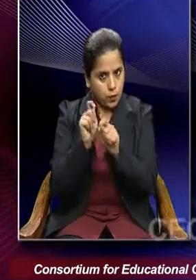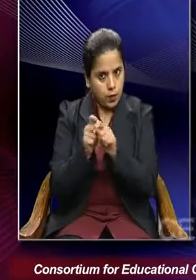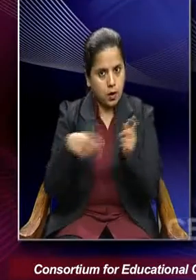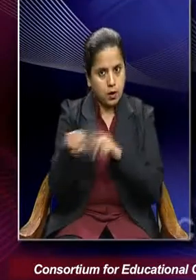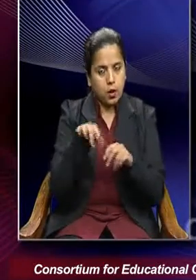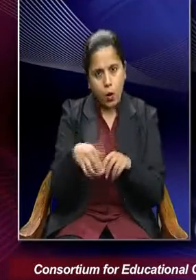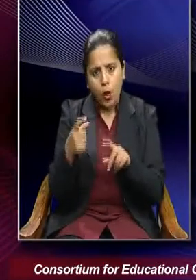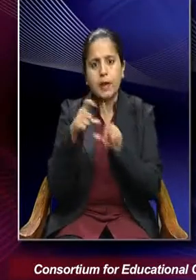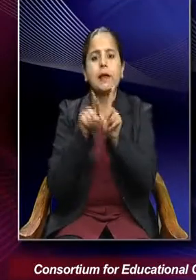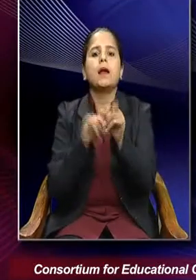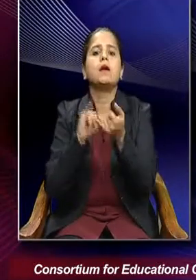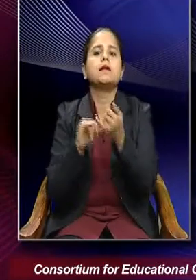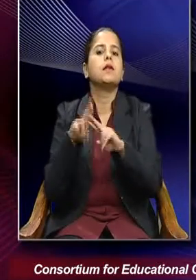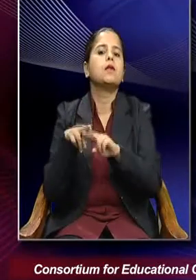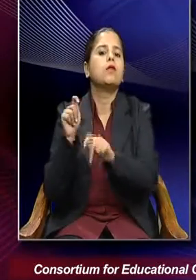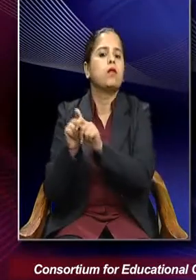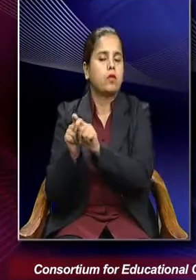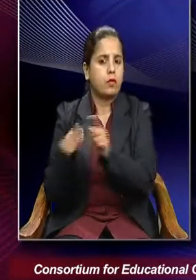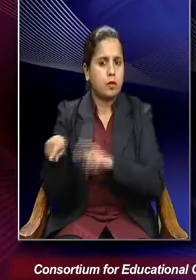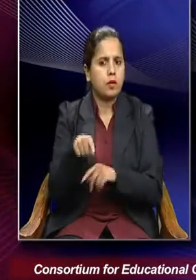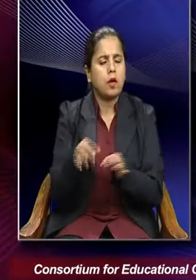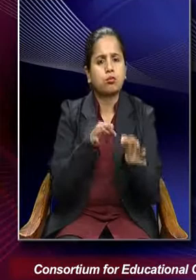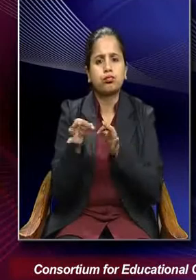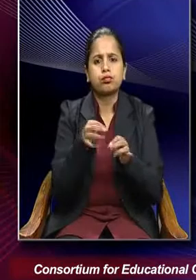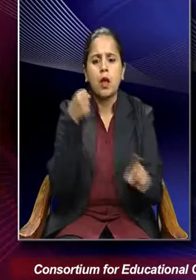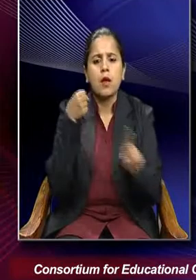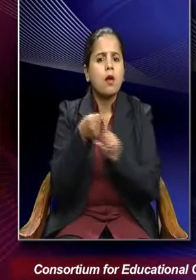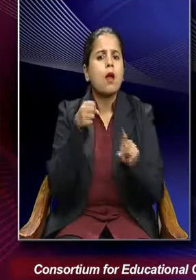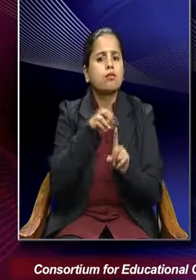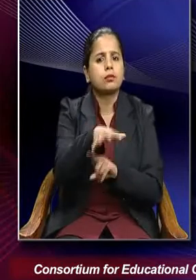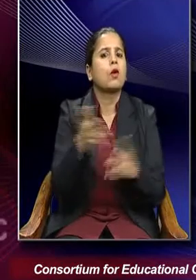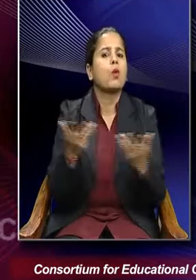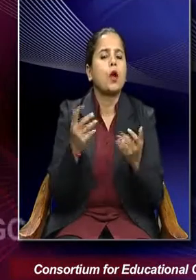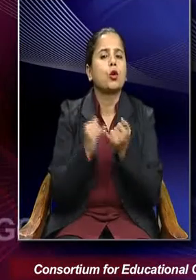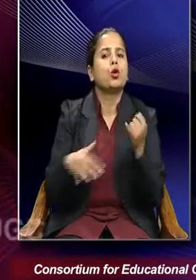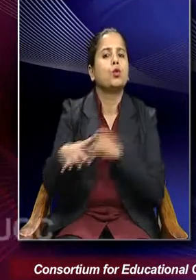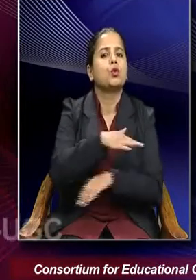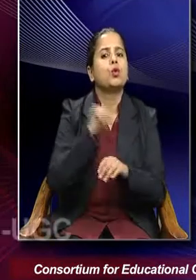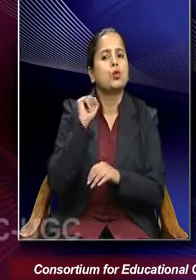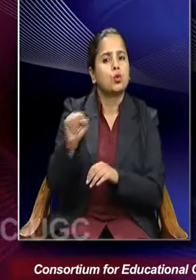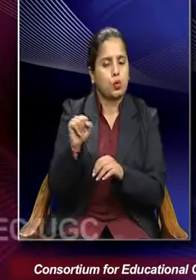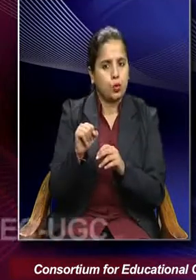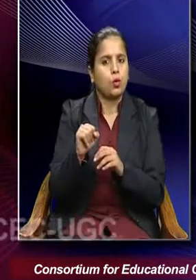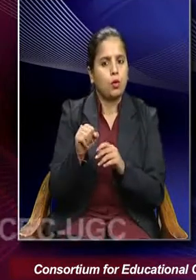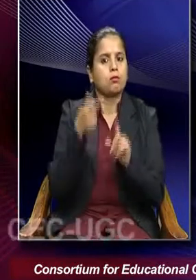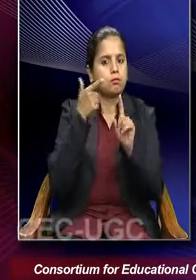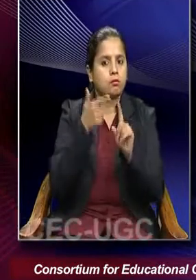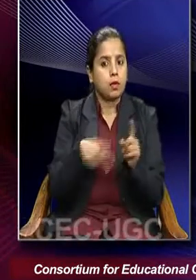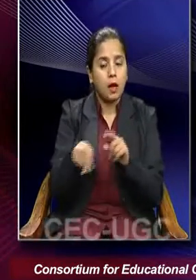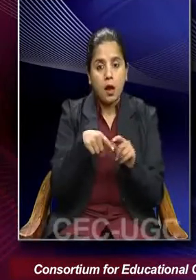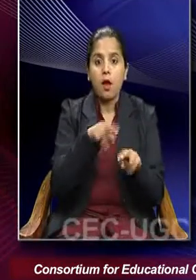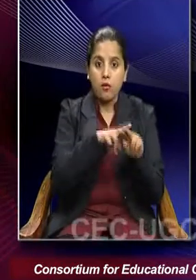dysfunctions to describe the effect of social element. So functional when they are positive